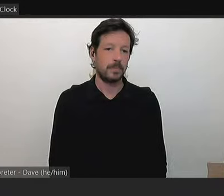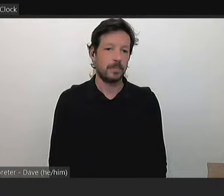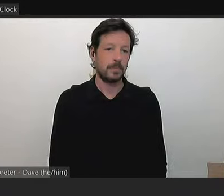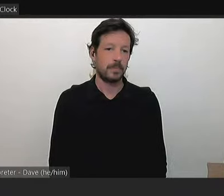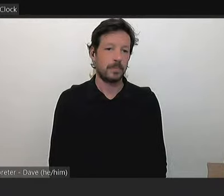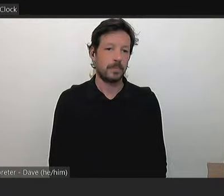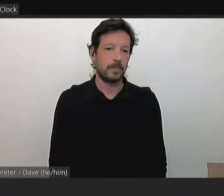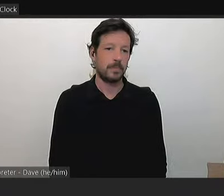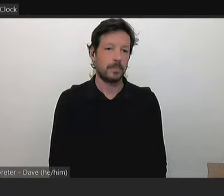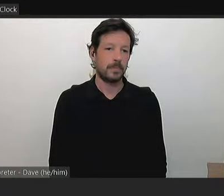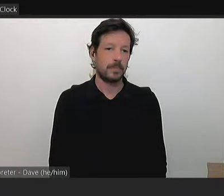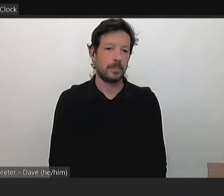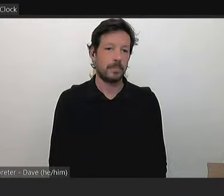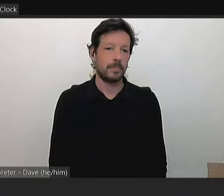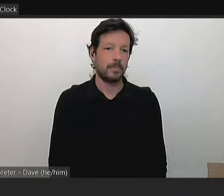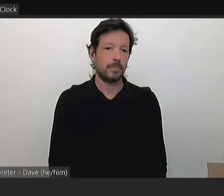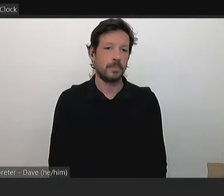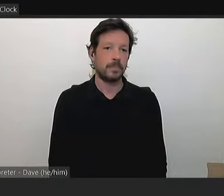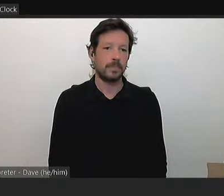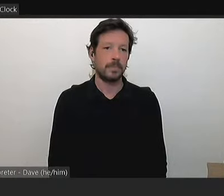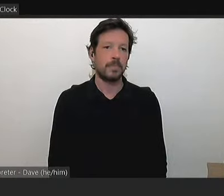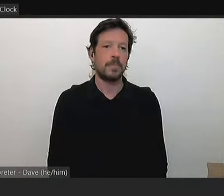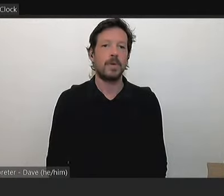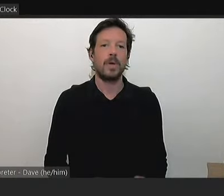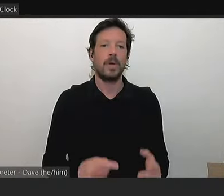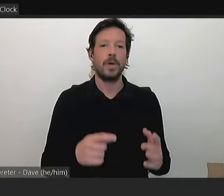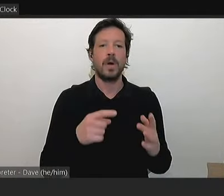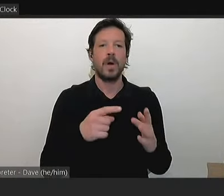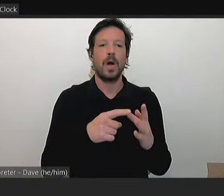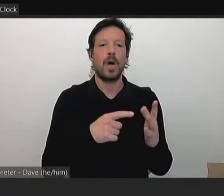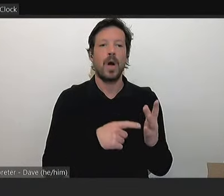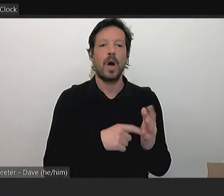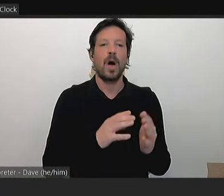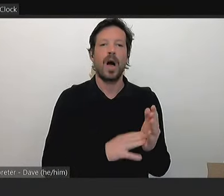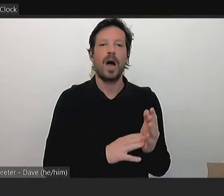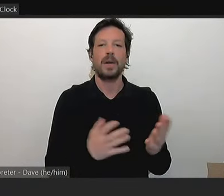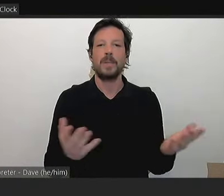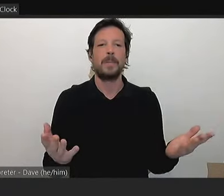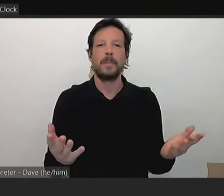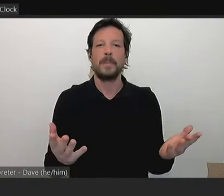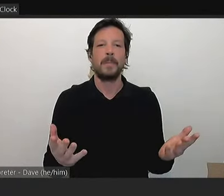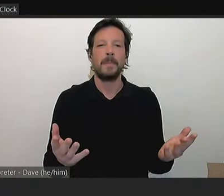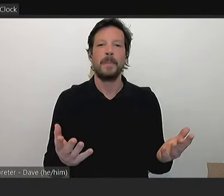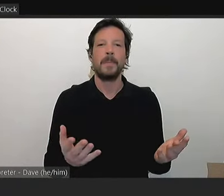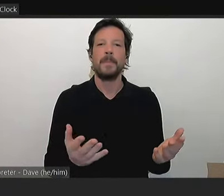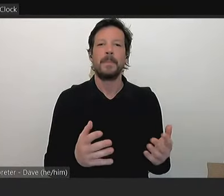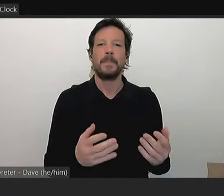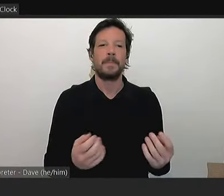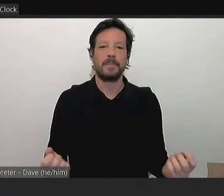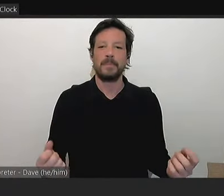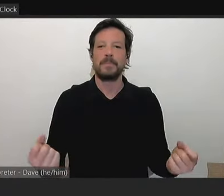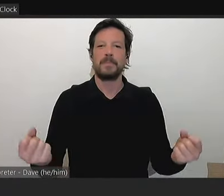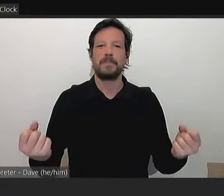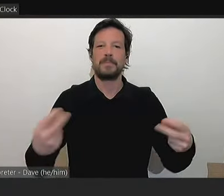That item has been lost, so it will not be considered in this evening's substantive motion into the budget.